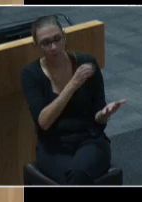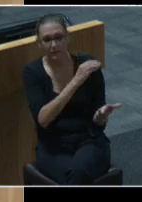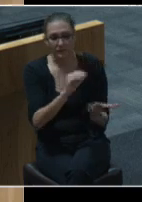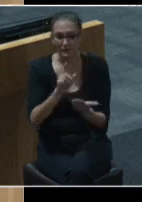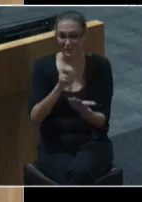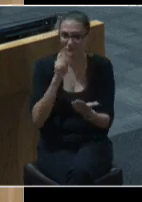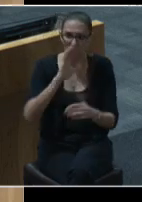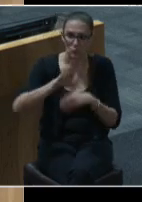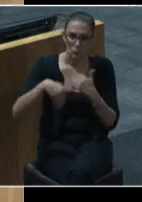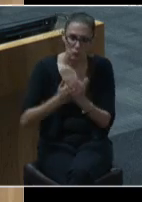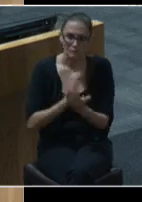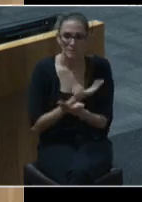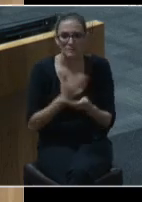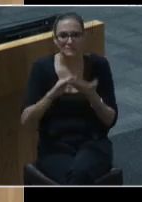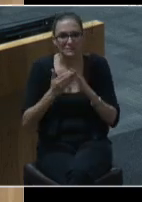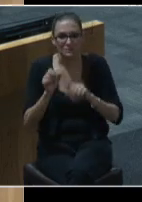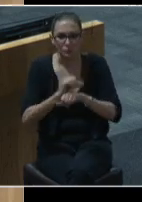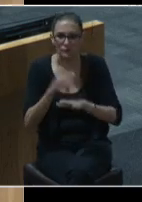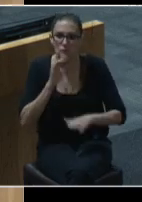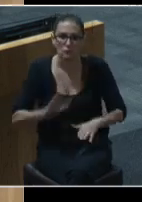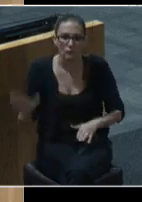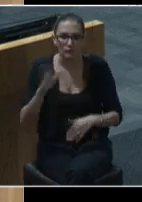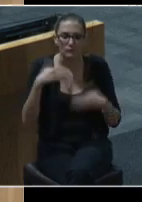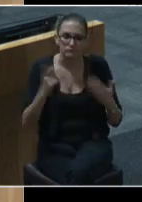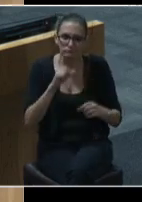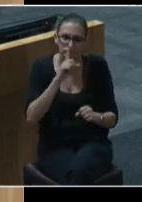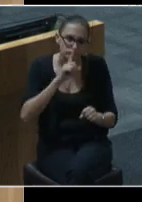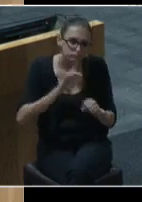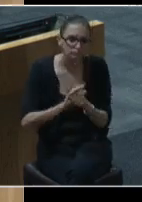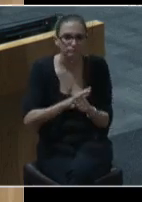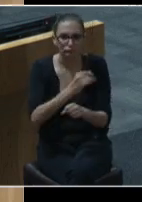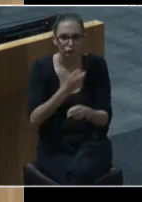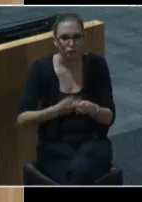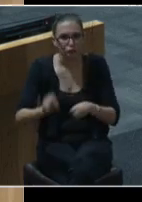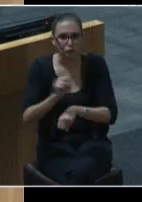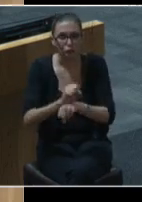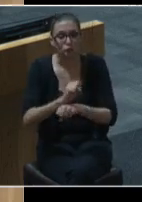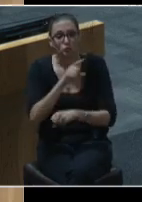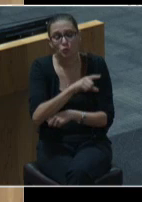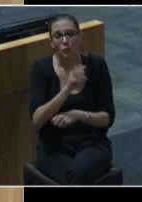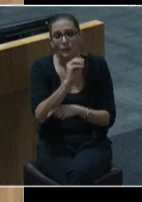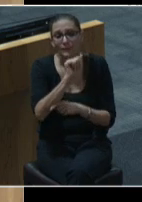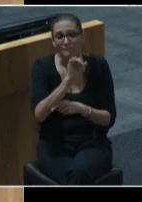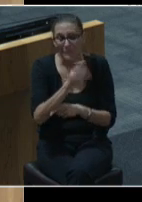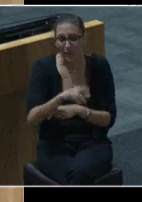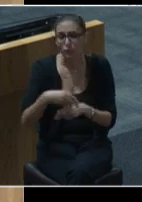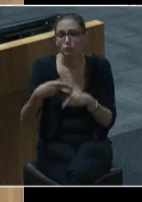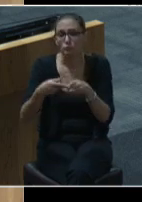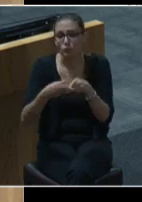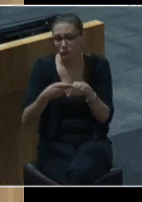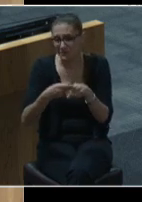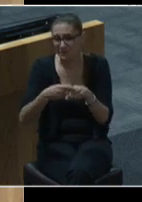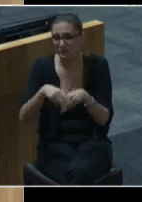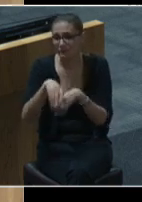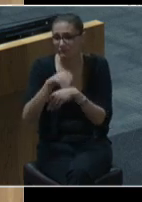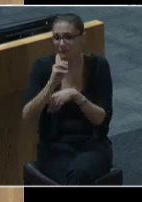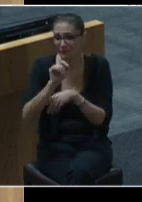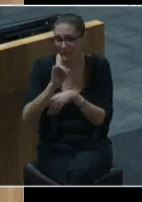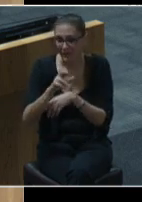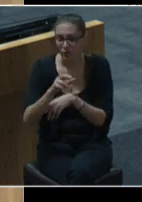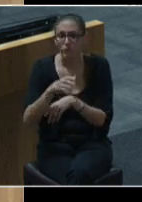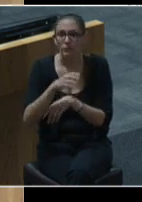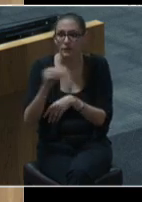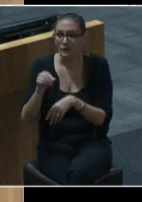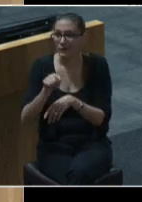employees for your dedication and hard work so mayor adler mayor pro tem garza and council members and austin residents each year i stand